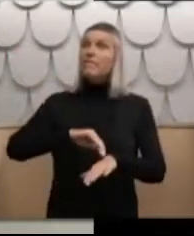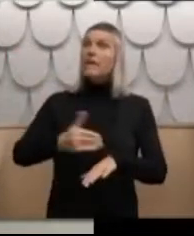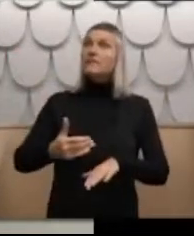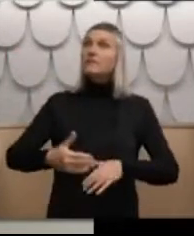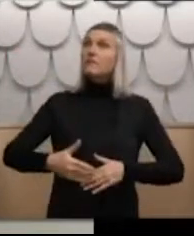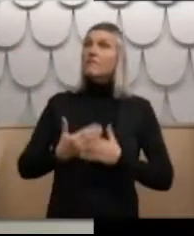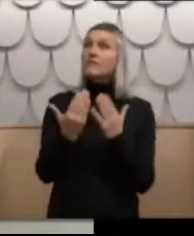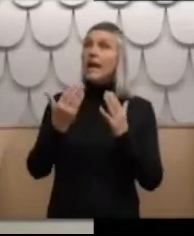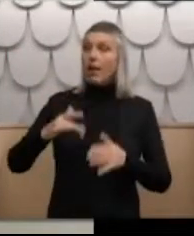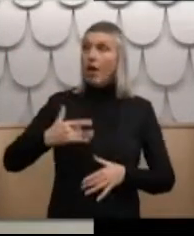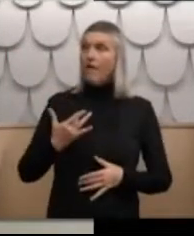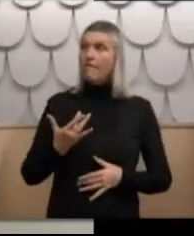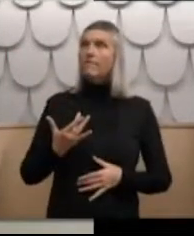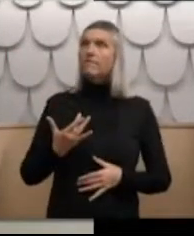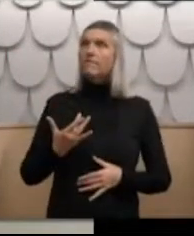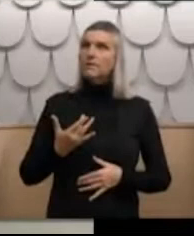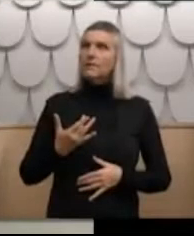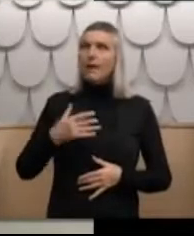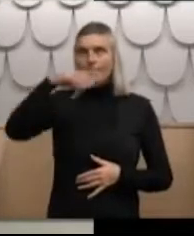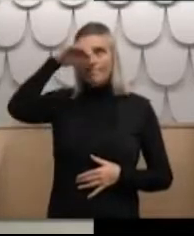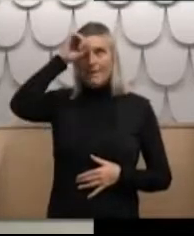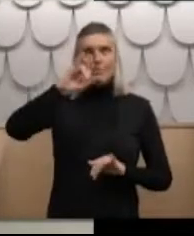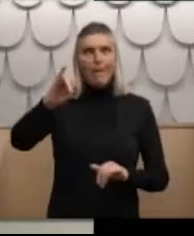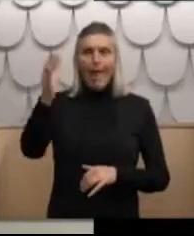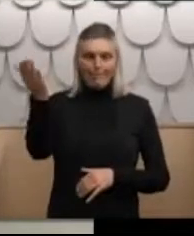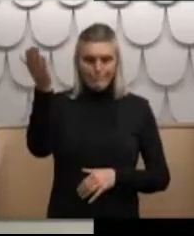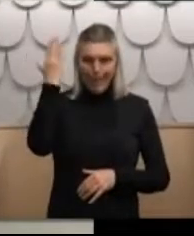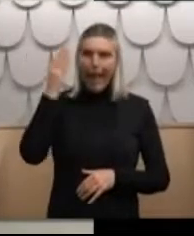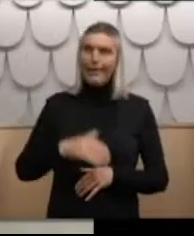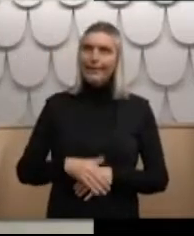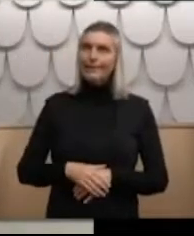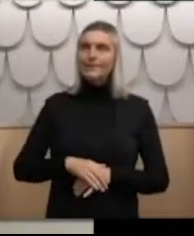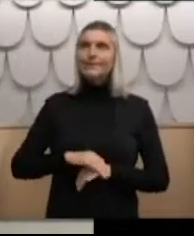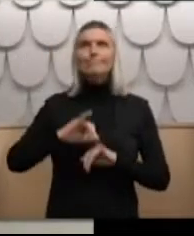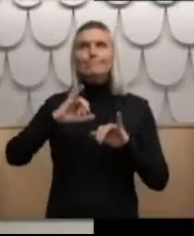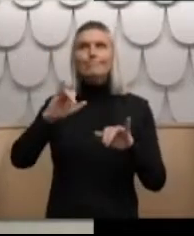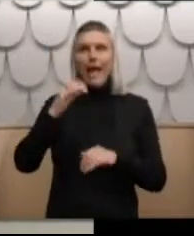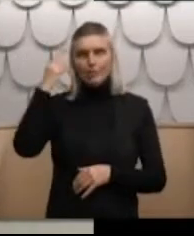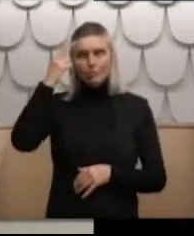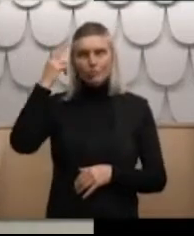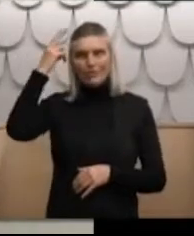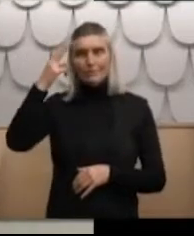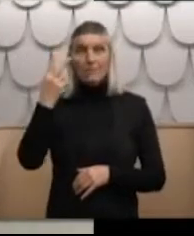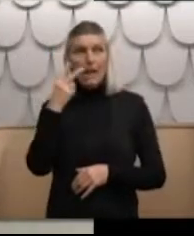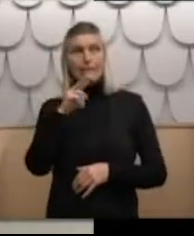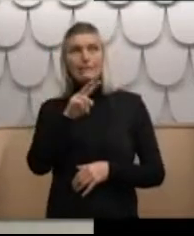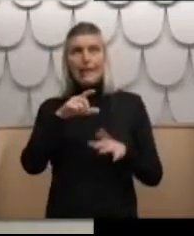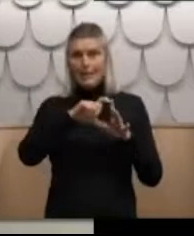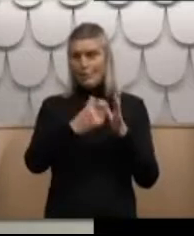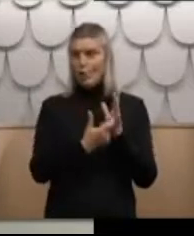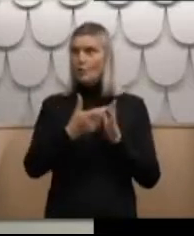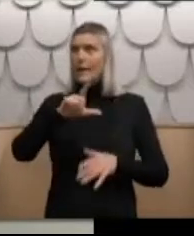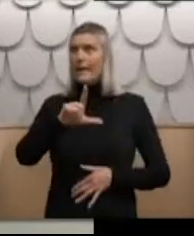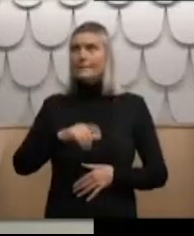I have flashbacks and nightmares of being in Lake Ellets and seeing leaks. You see the fear of being put back in